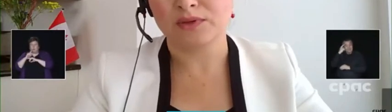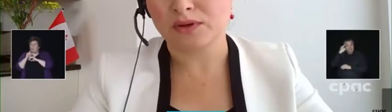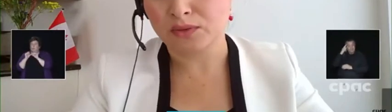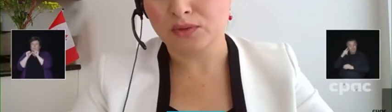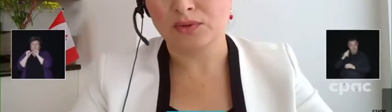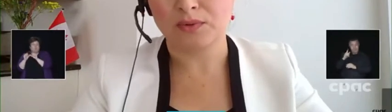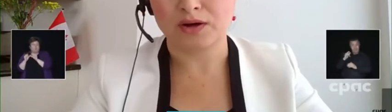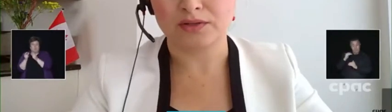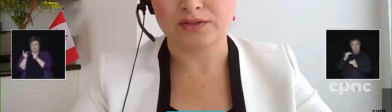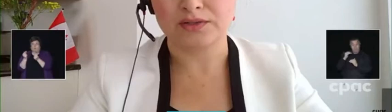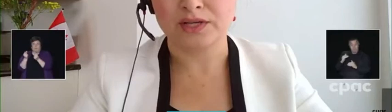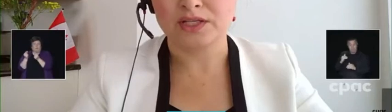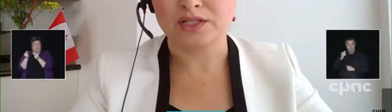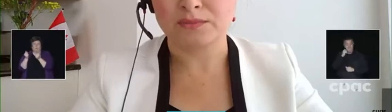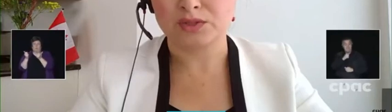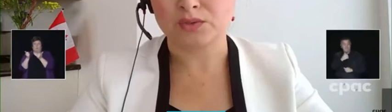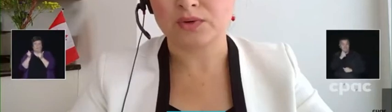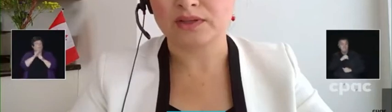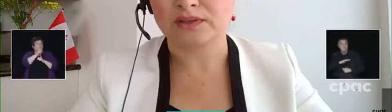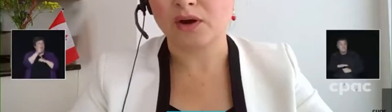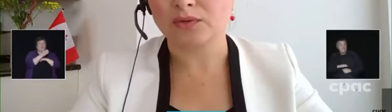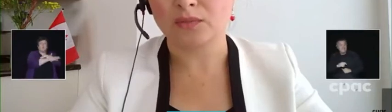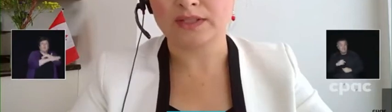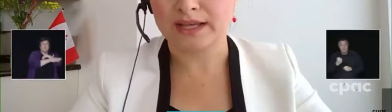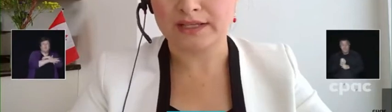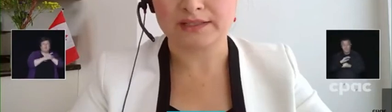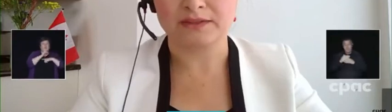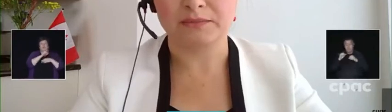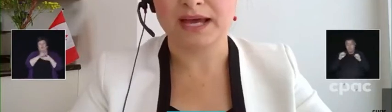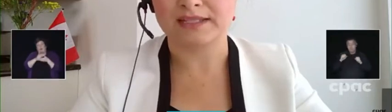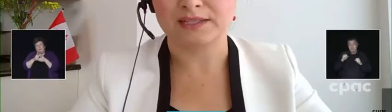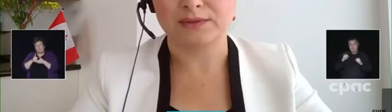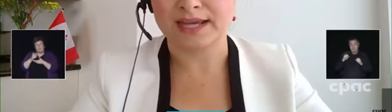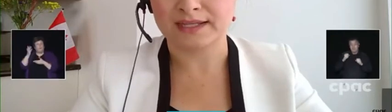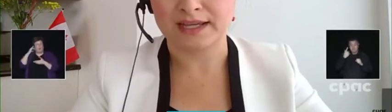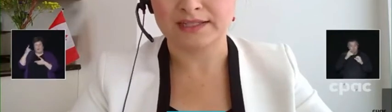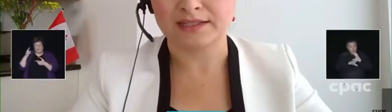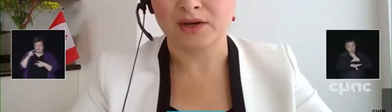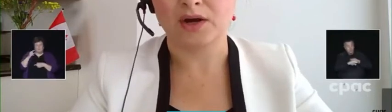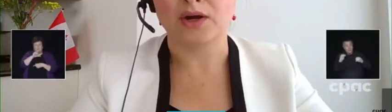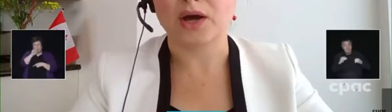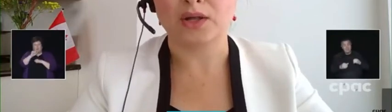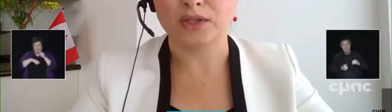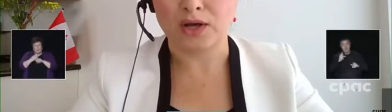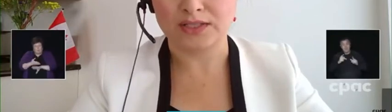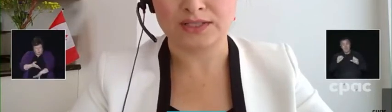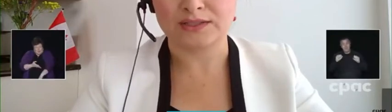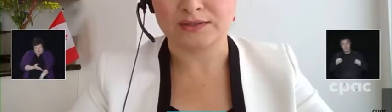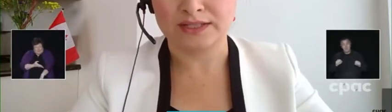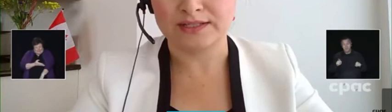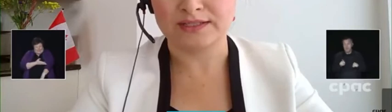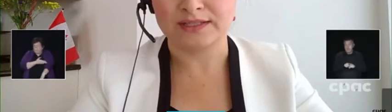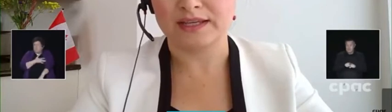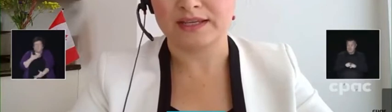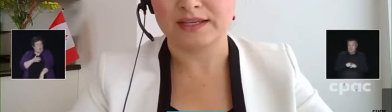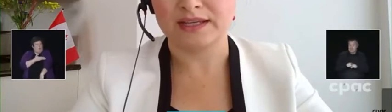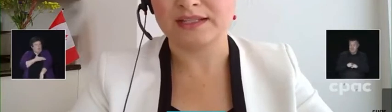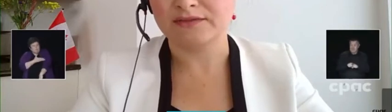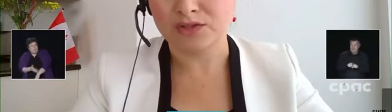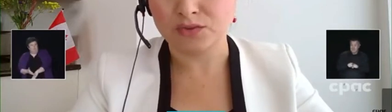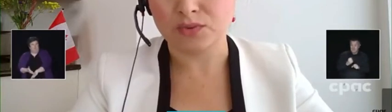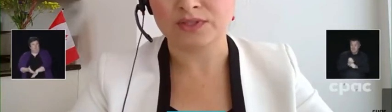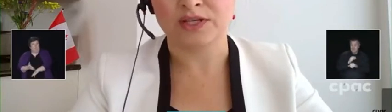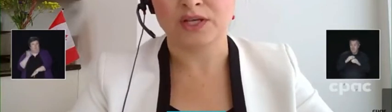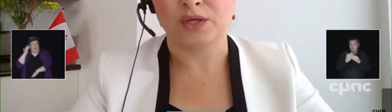do everything we can with our global partners to make sure that the hard-won gains of the past two decades are not lost to these